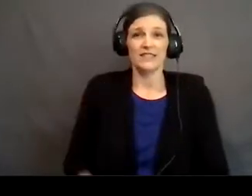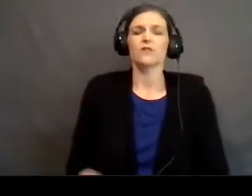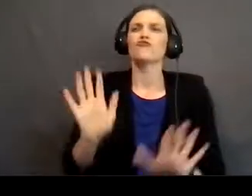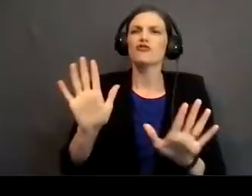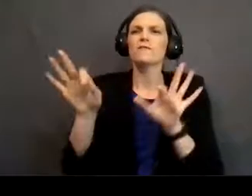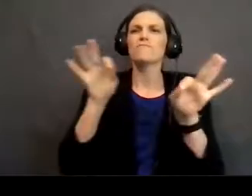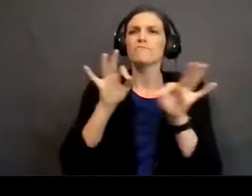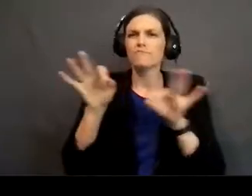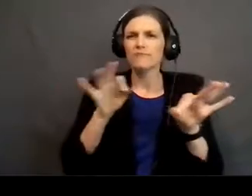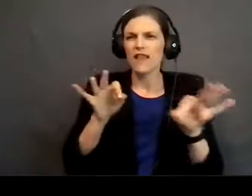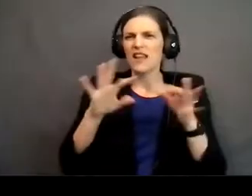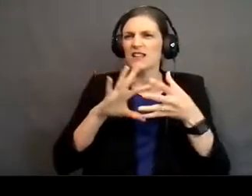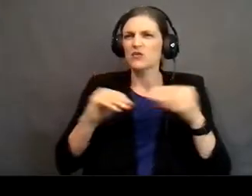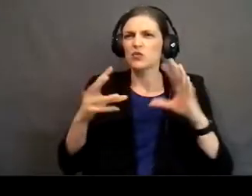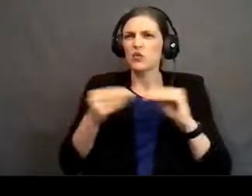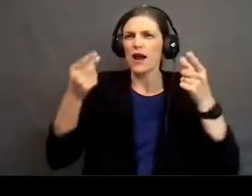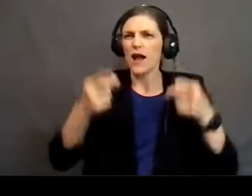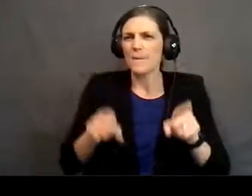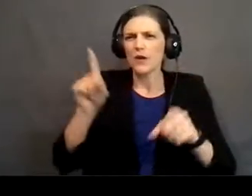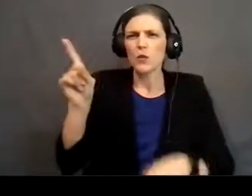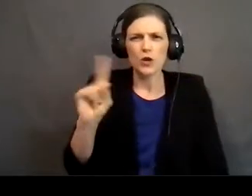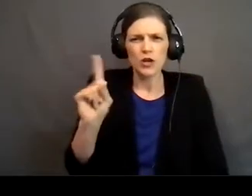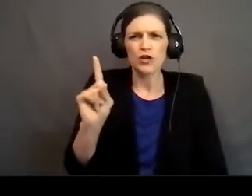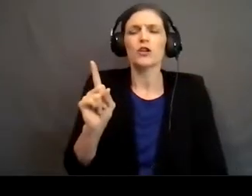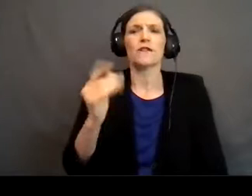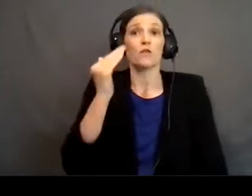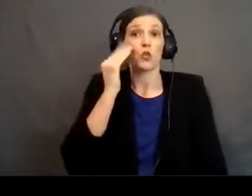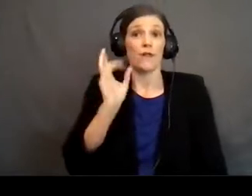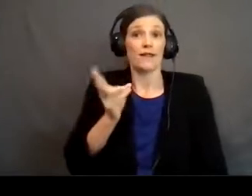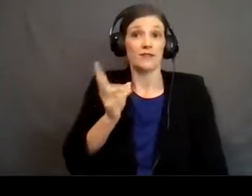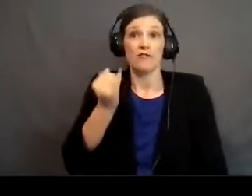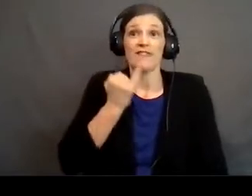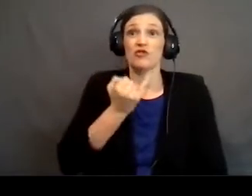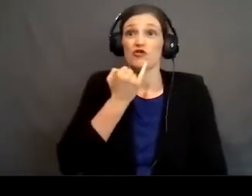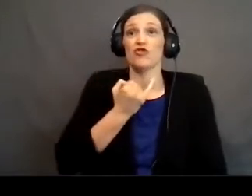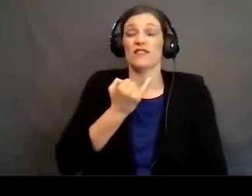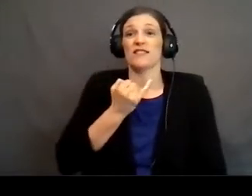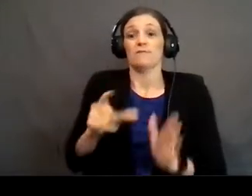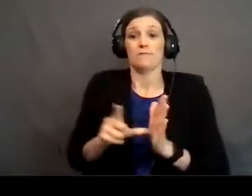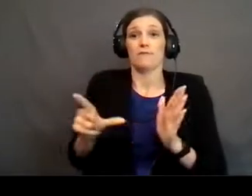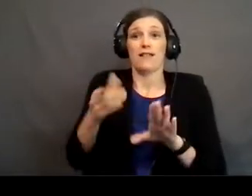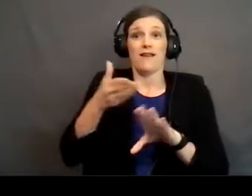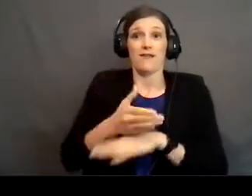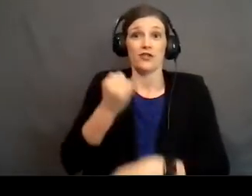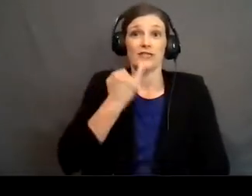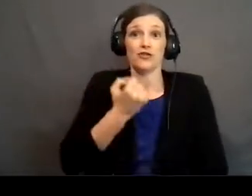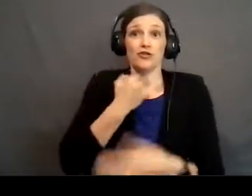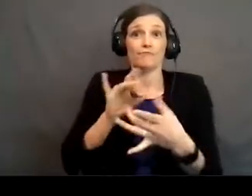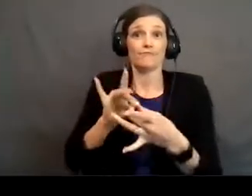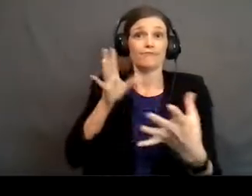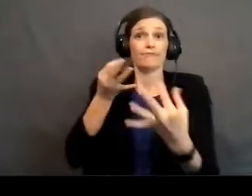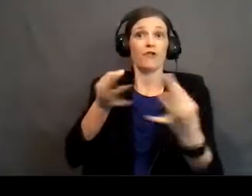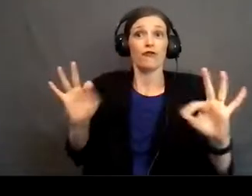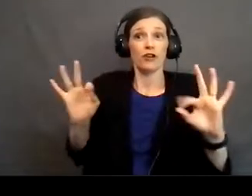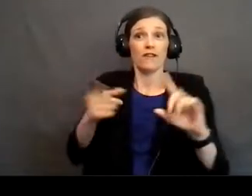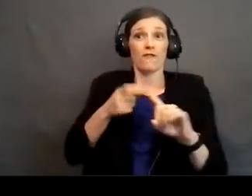explain where this story happens, if you know the history of Israel, this is right after Israel was freed from their